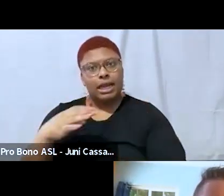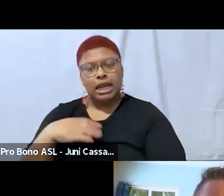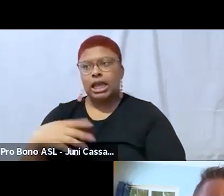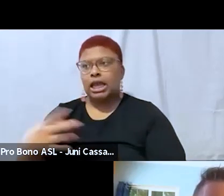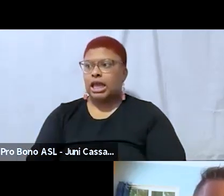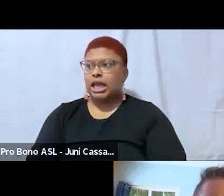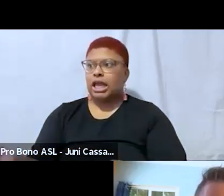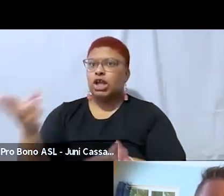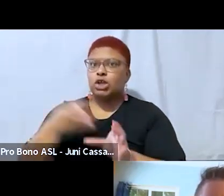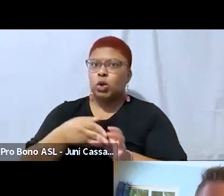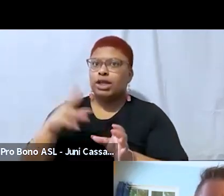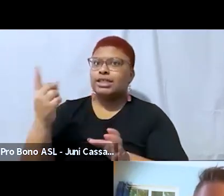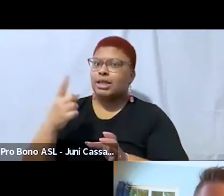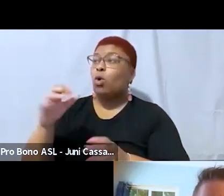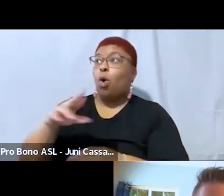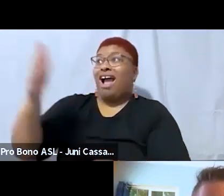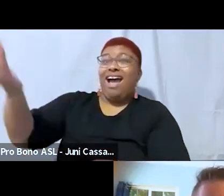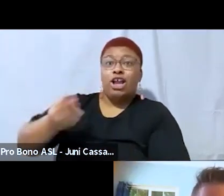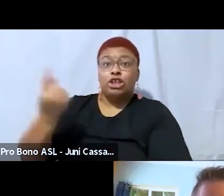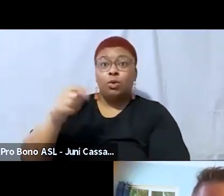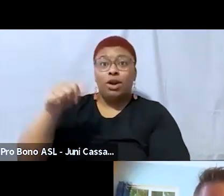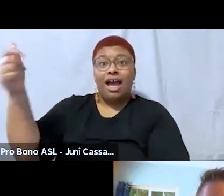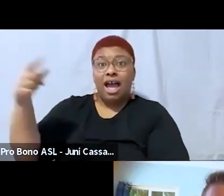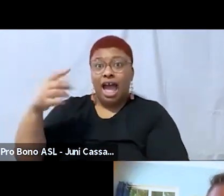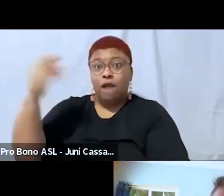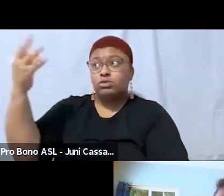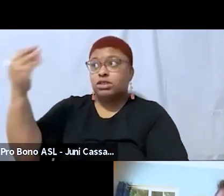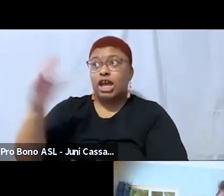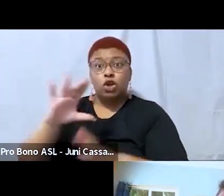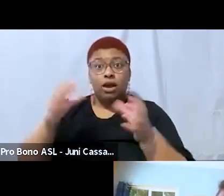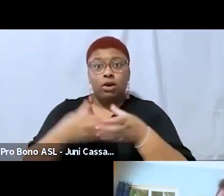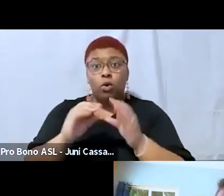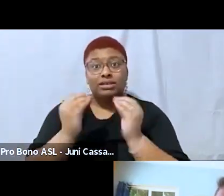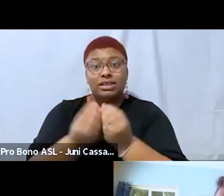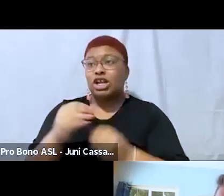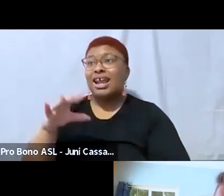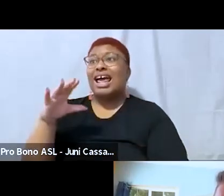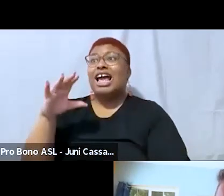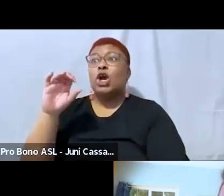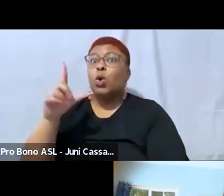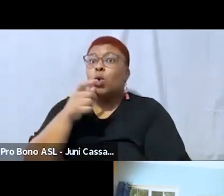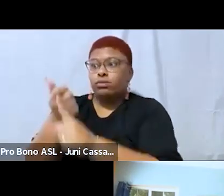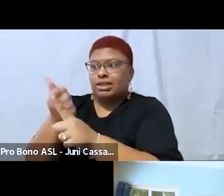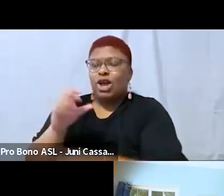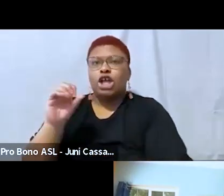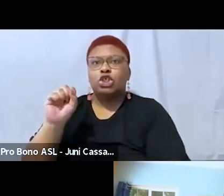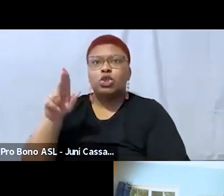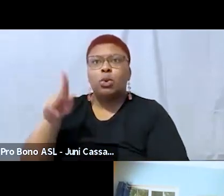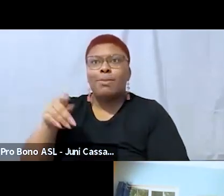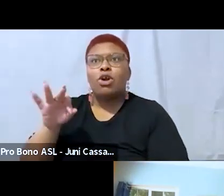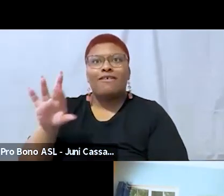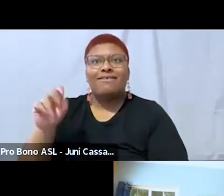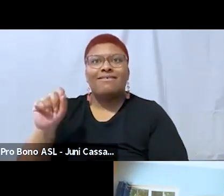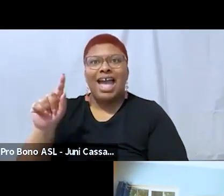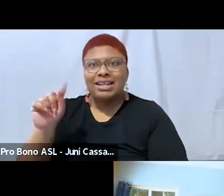or hire somebody outside of that you know your group consult spend your budget because i'm saying that if